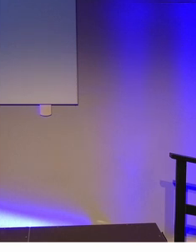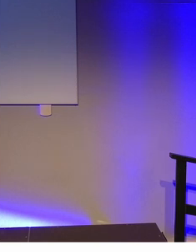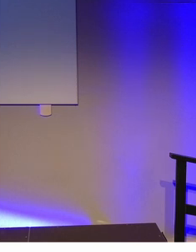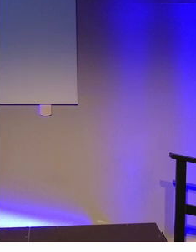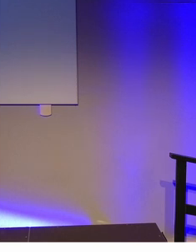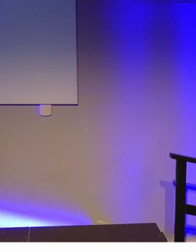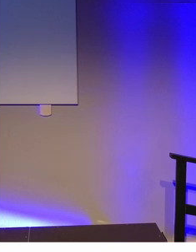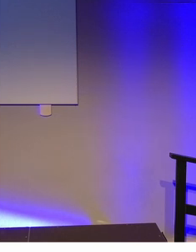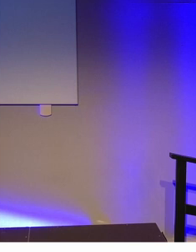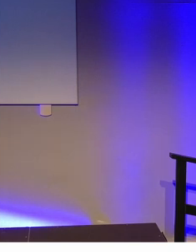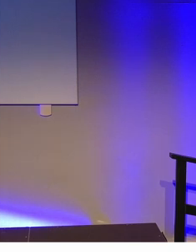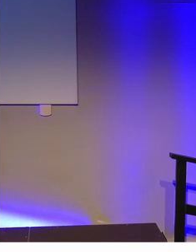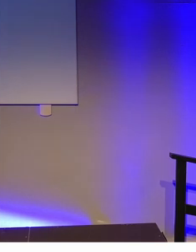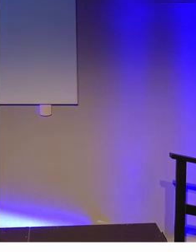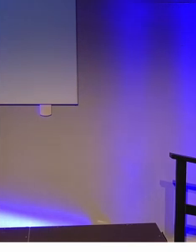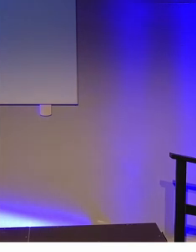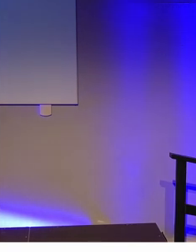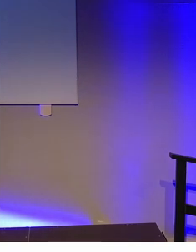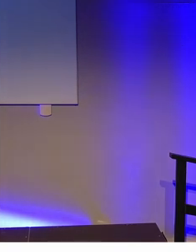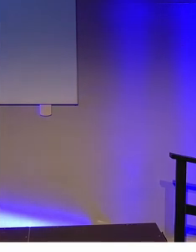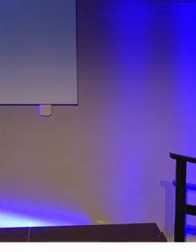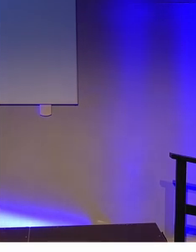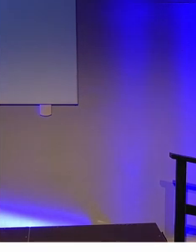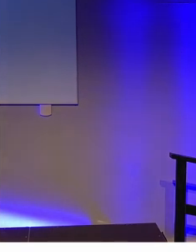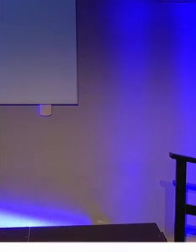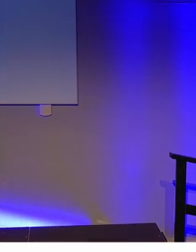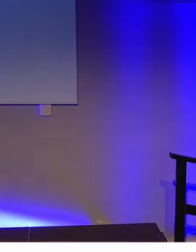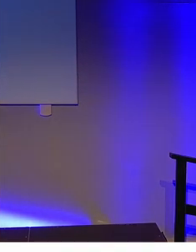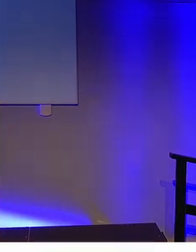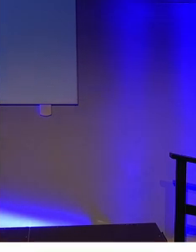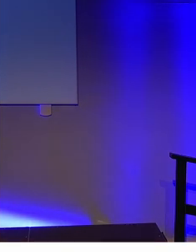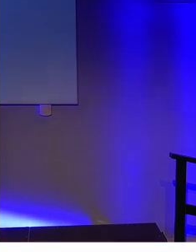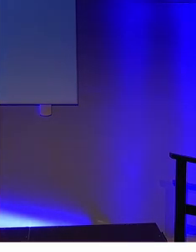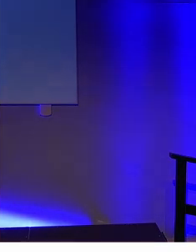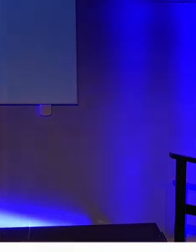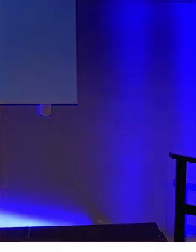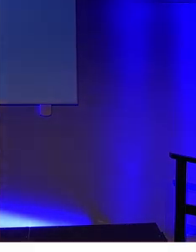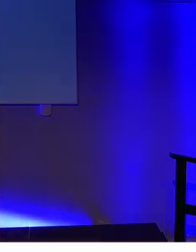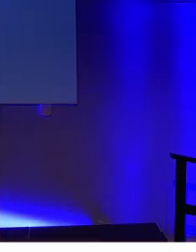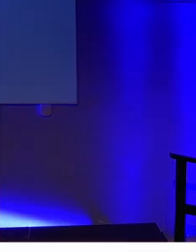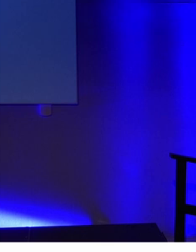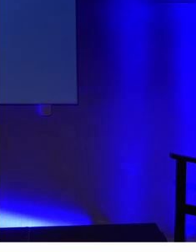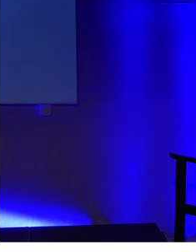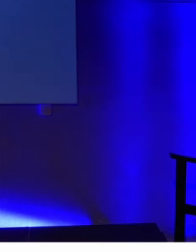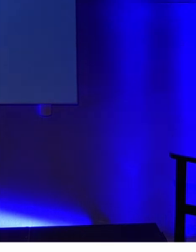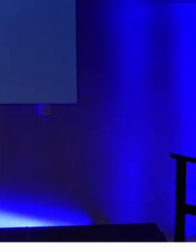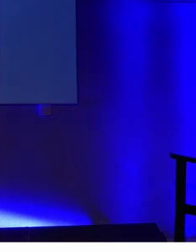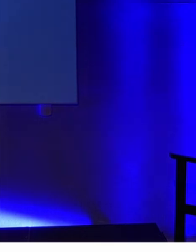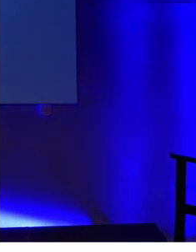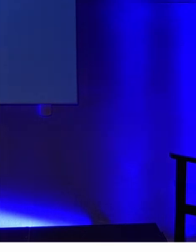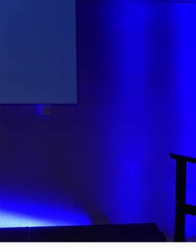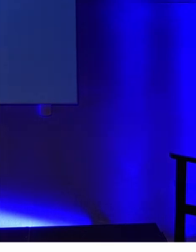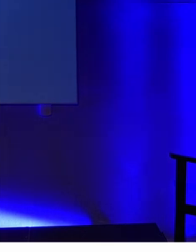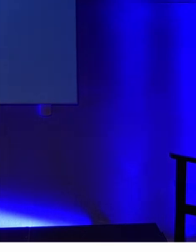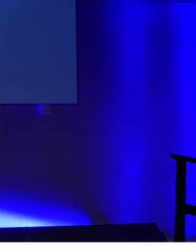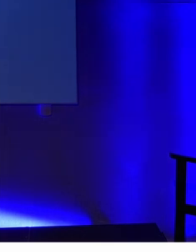think what motivated me to apply for the link program was that inclusion is something that's really close to my heart. I have two brothers with autism, so I feel like they might not have had a